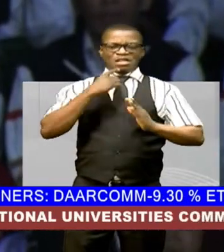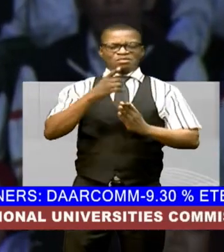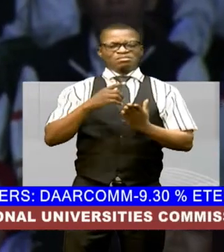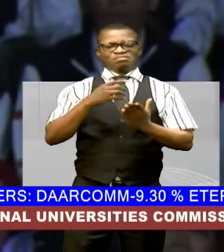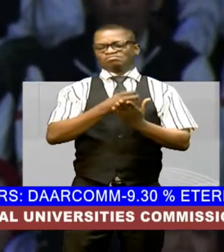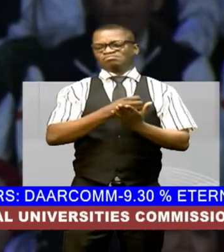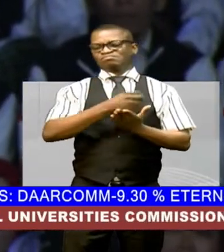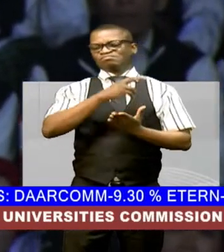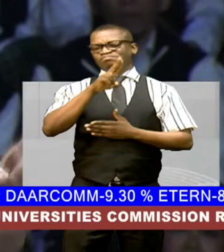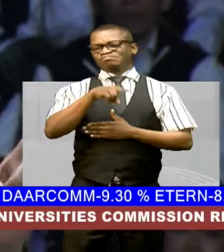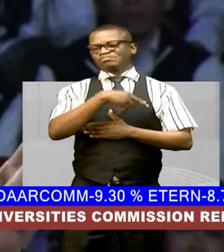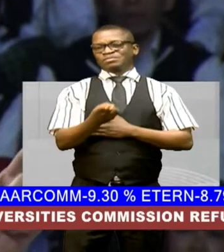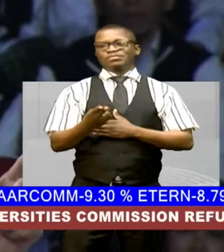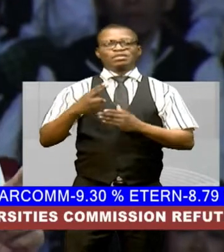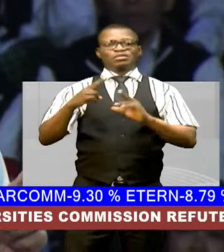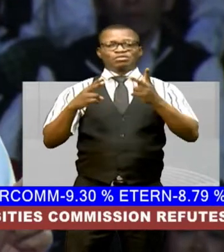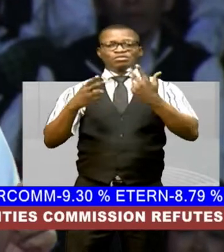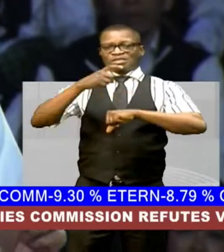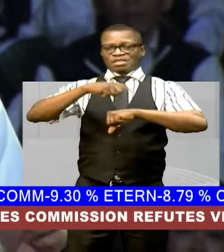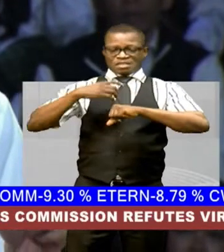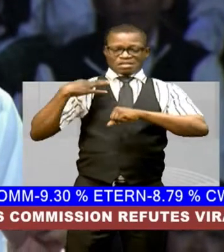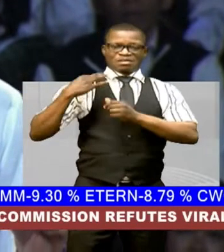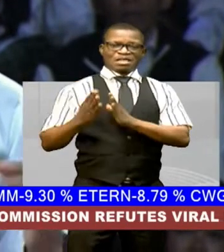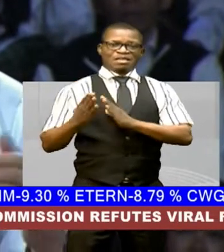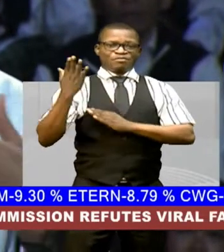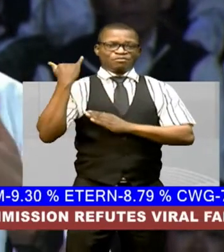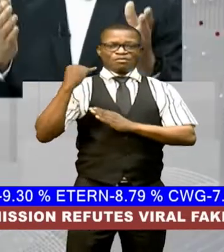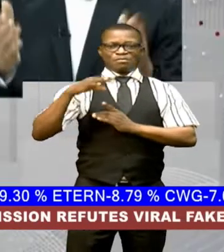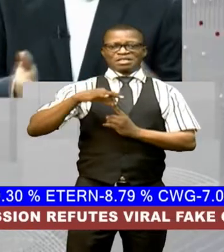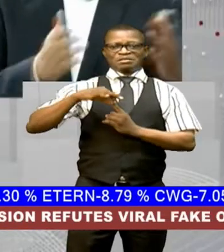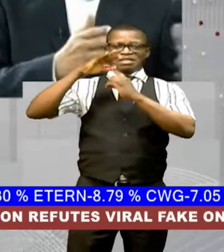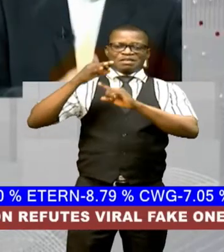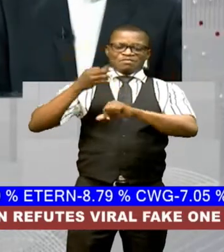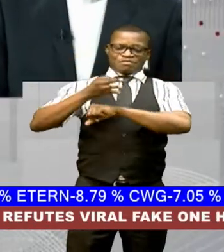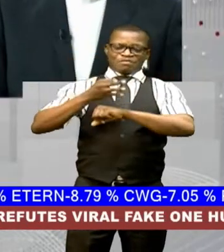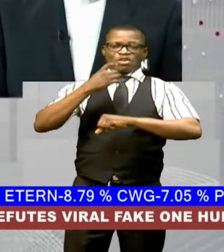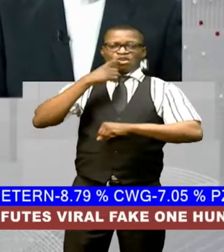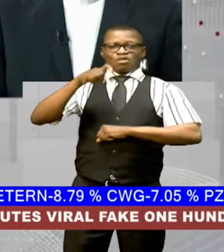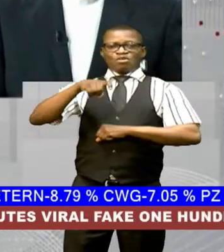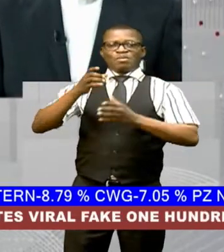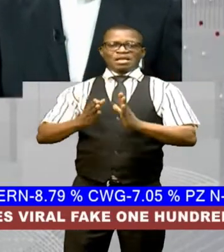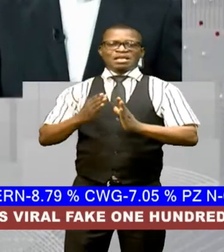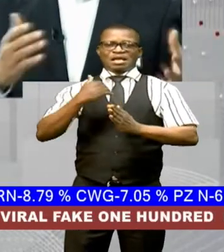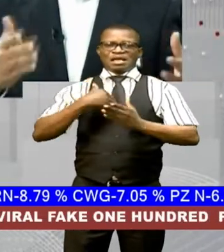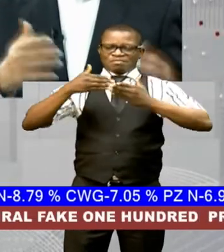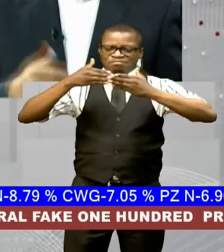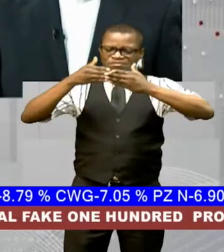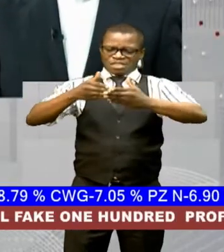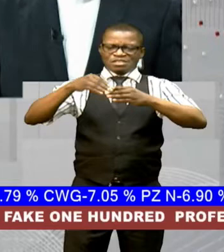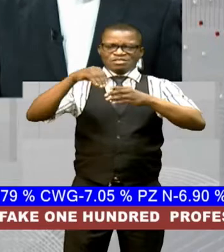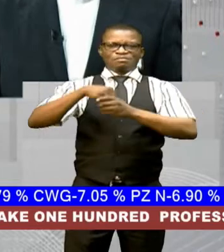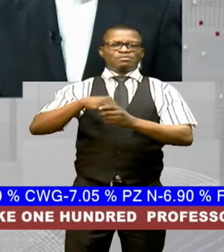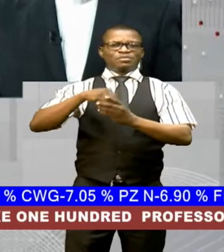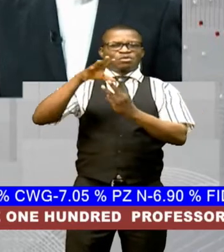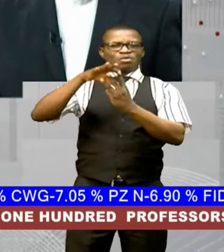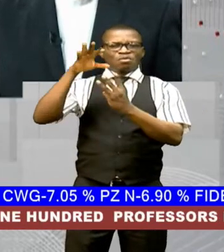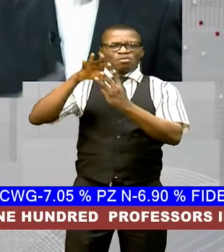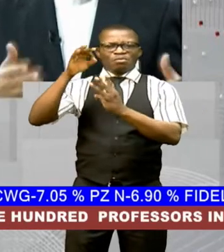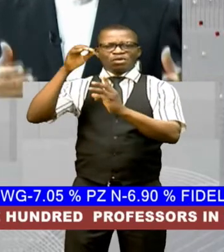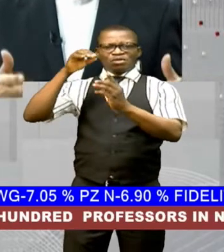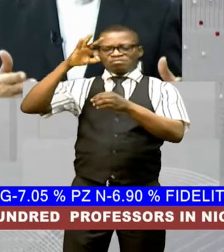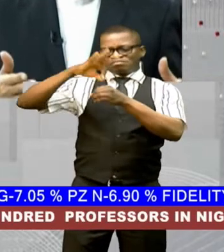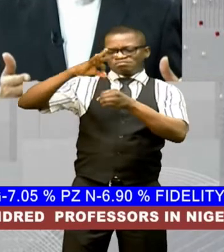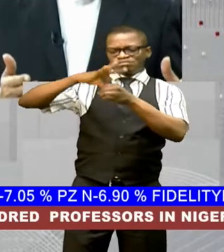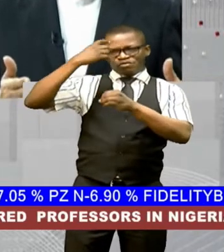wasteful third-time candidate prabowo a former special forces commander has held a strong lead in opinion polls for